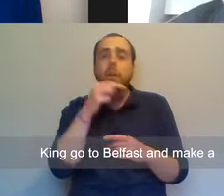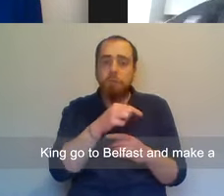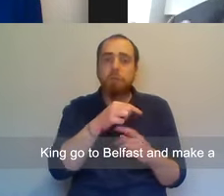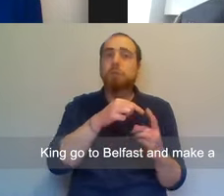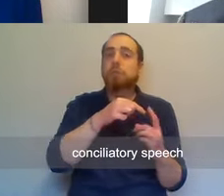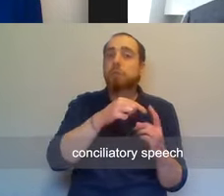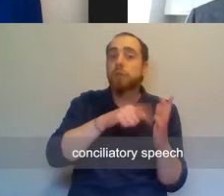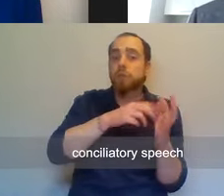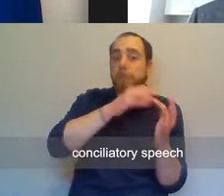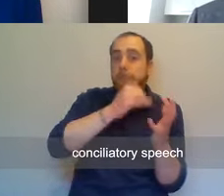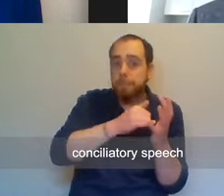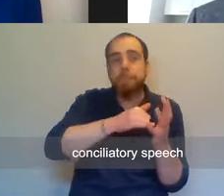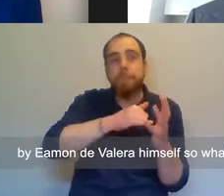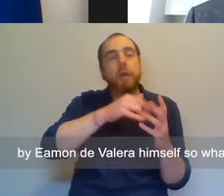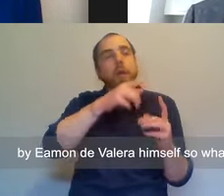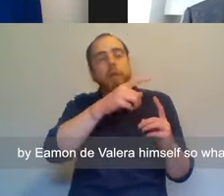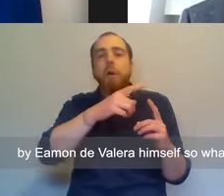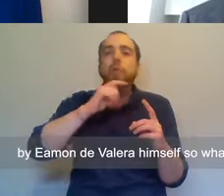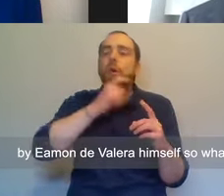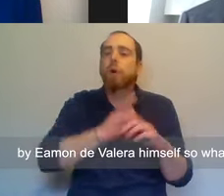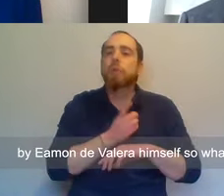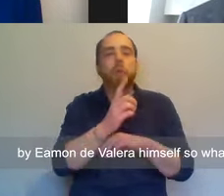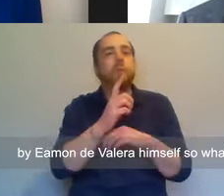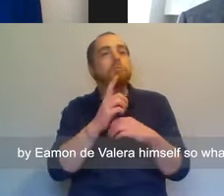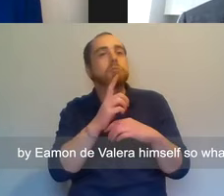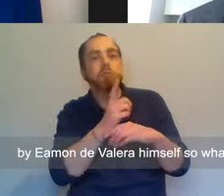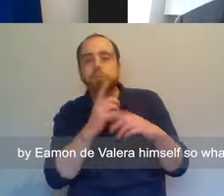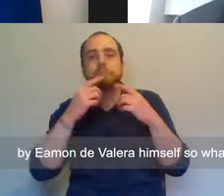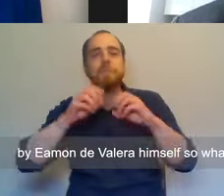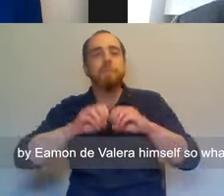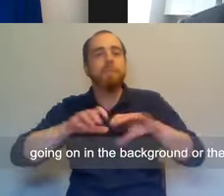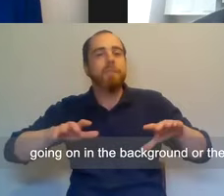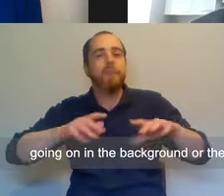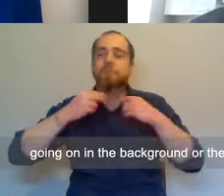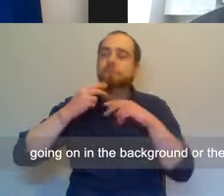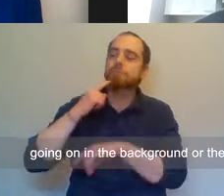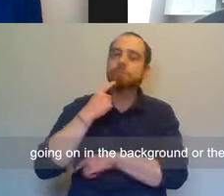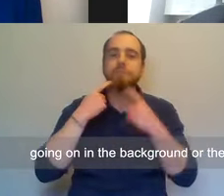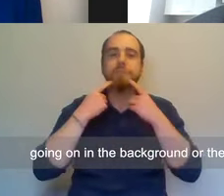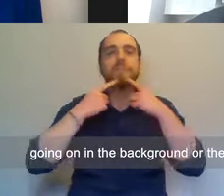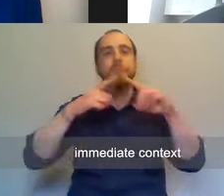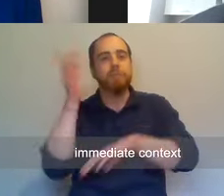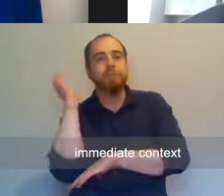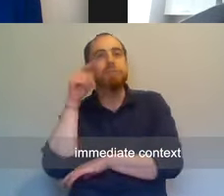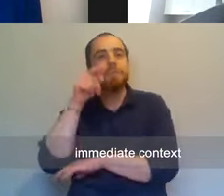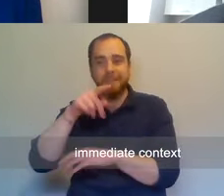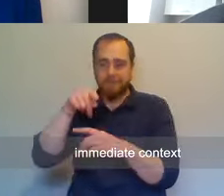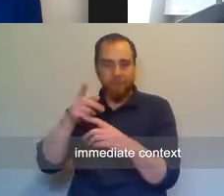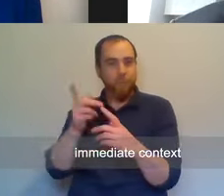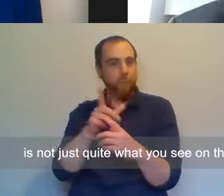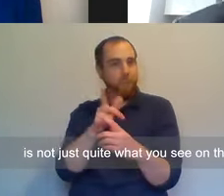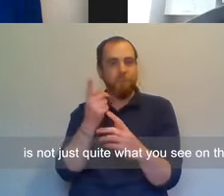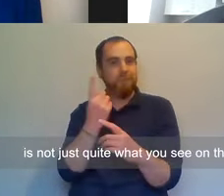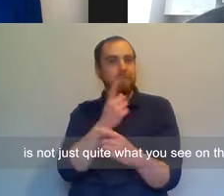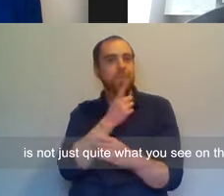go to Belfast and make a conciliatory speech by Eamon de Valera himself. So what's going on in the background or the immediate context